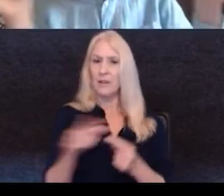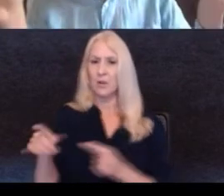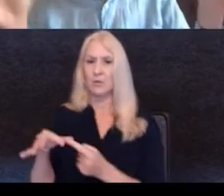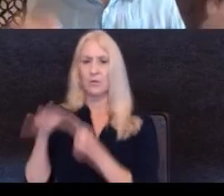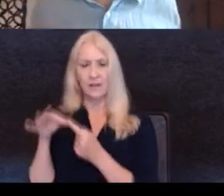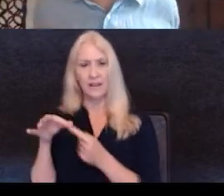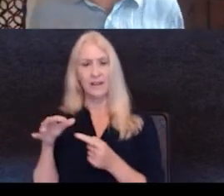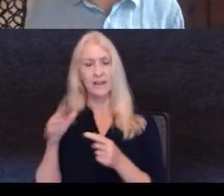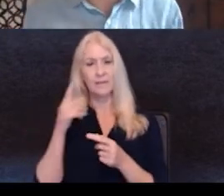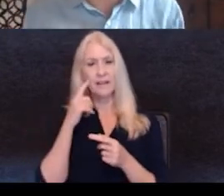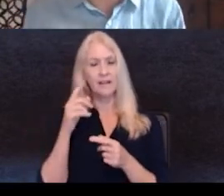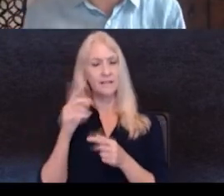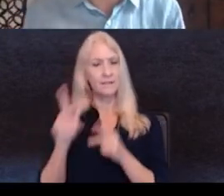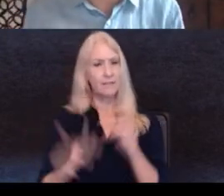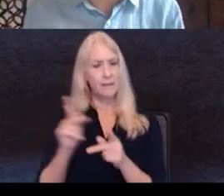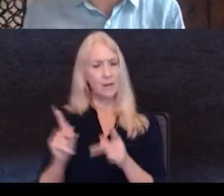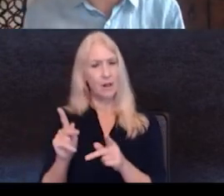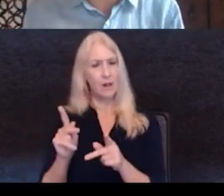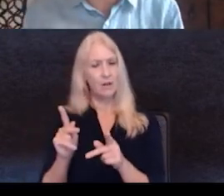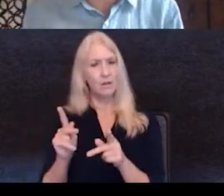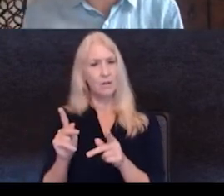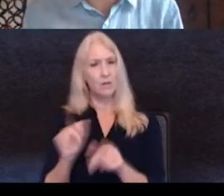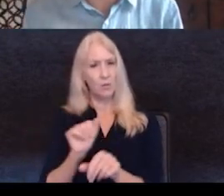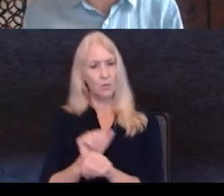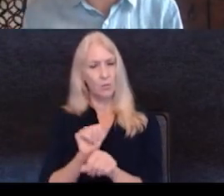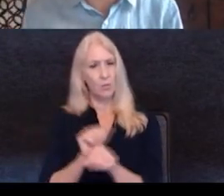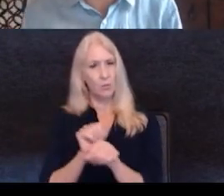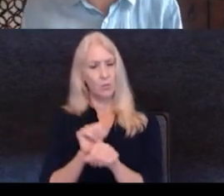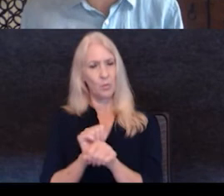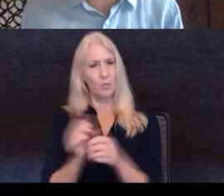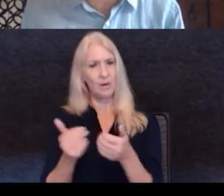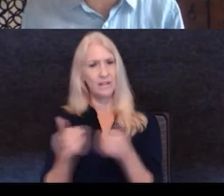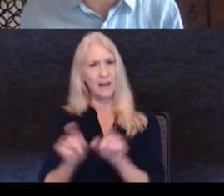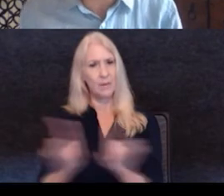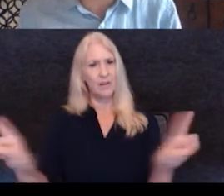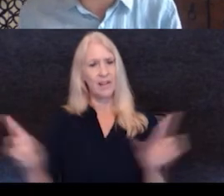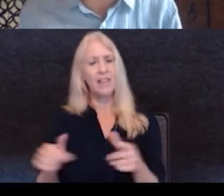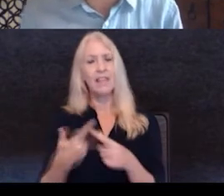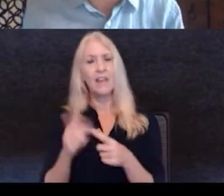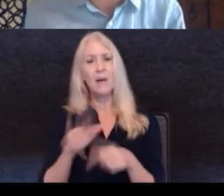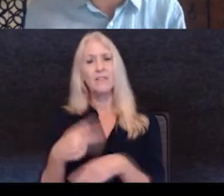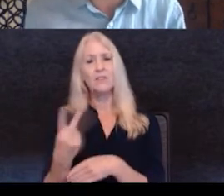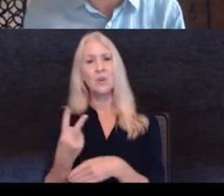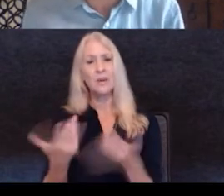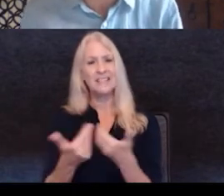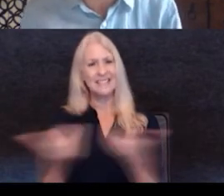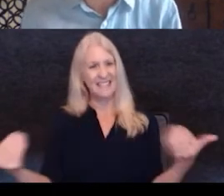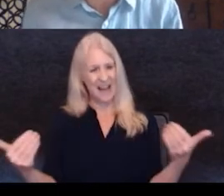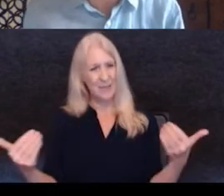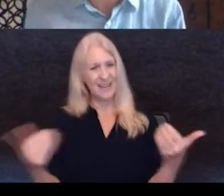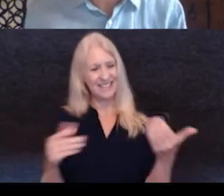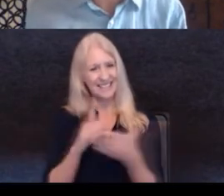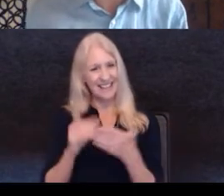of goes in their directions, then you, then you sort of, um, you, you wind up with two separate portfolios essentially, or